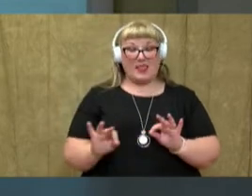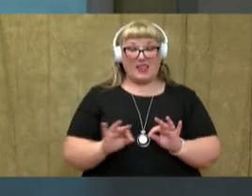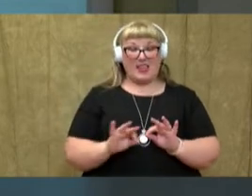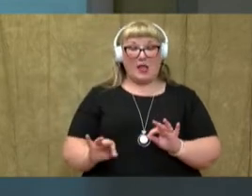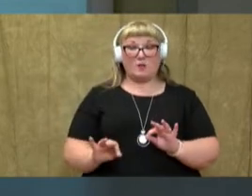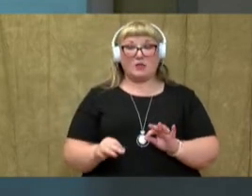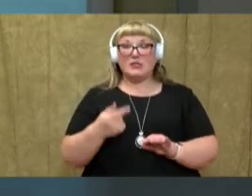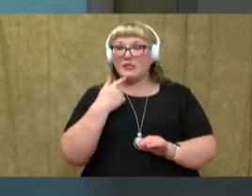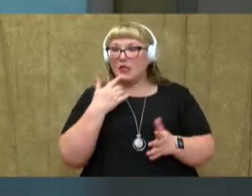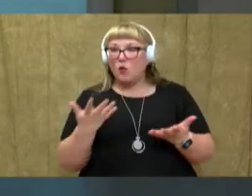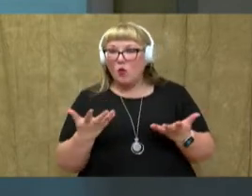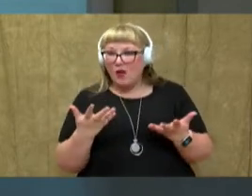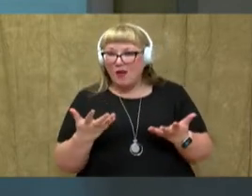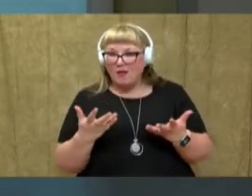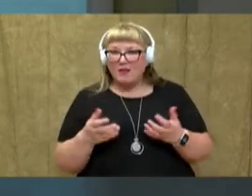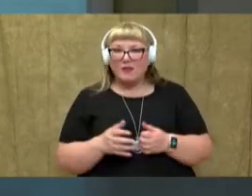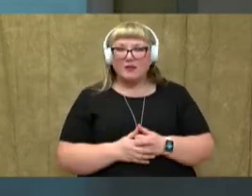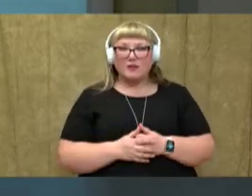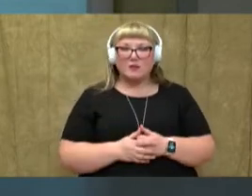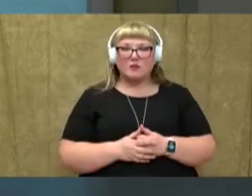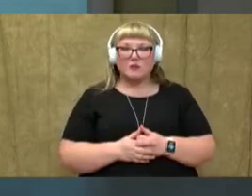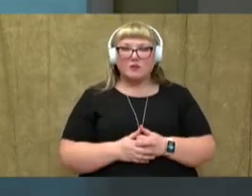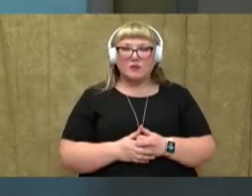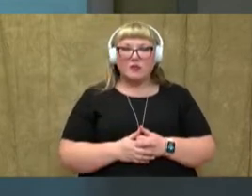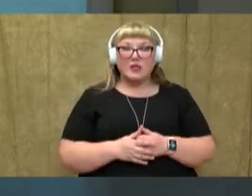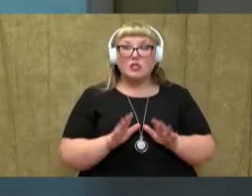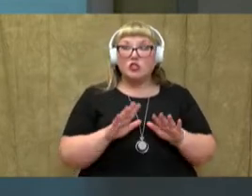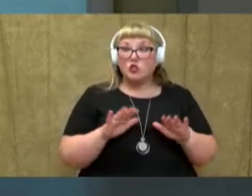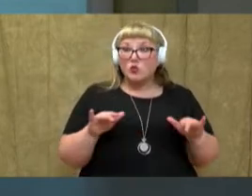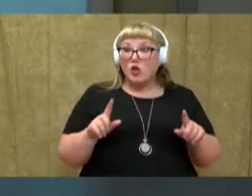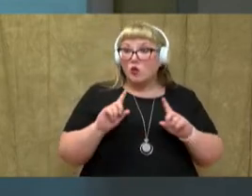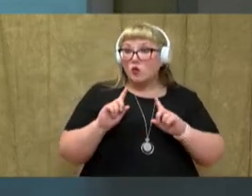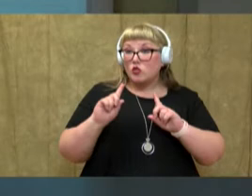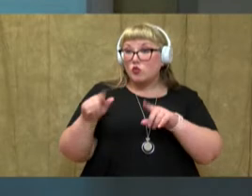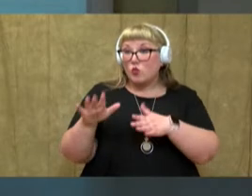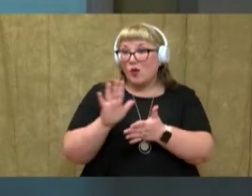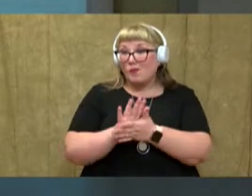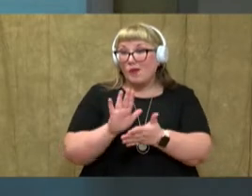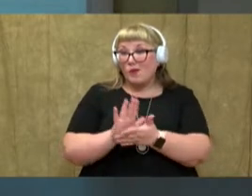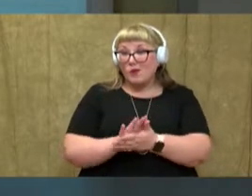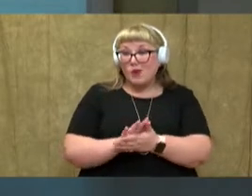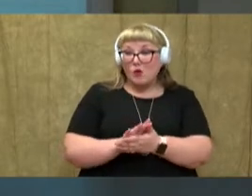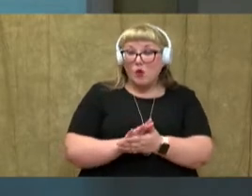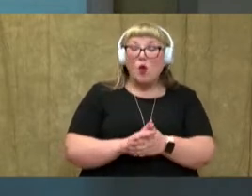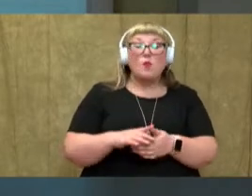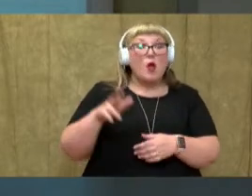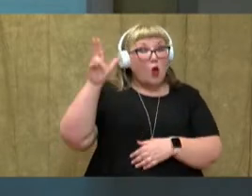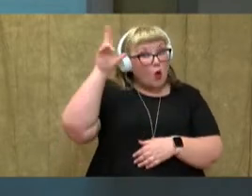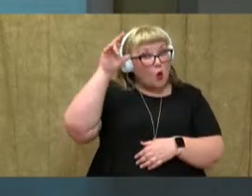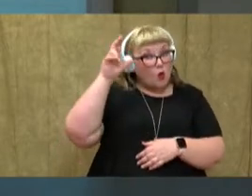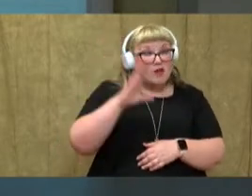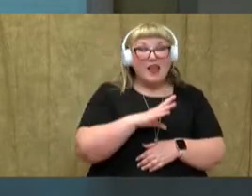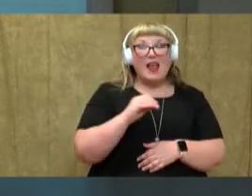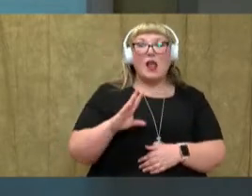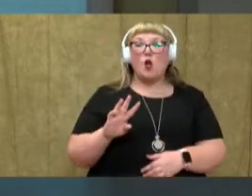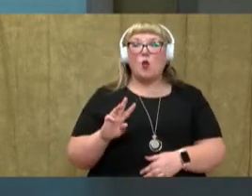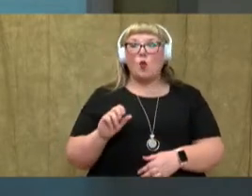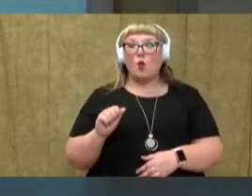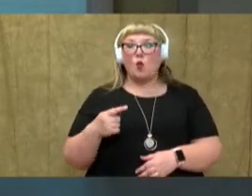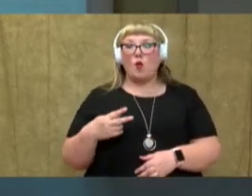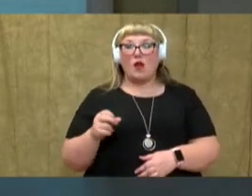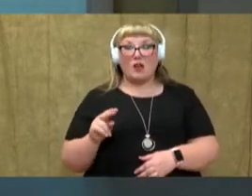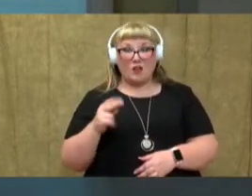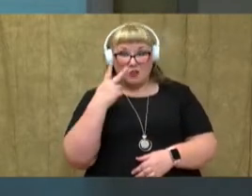caption, and it's going to explain what's going on in this picture. It says, children went to school by horse and wagon. And when I look at the